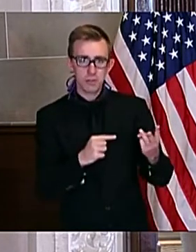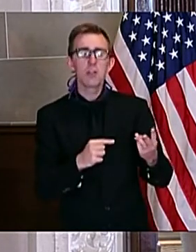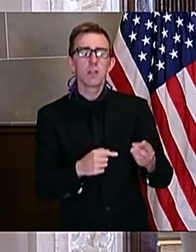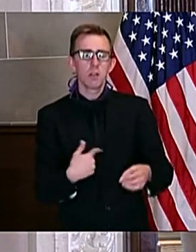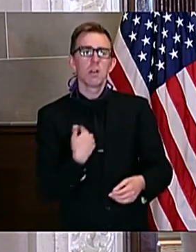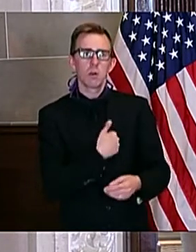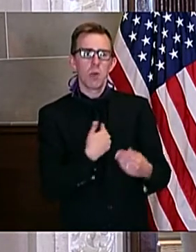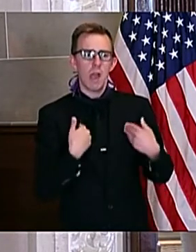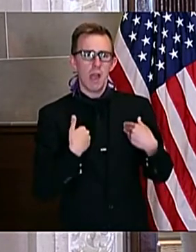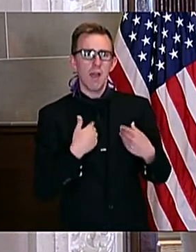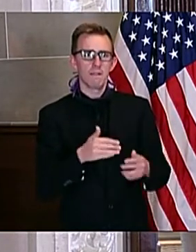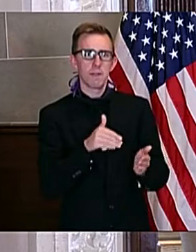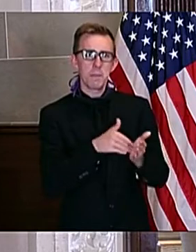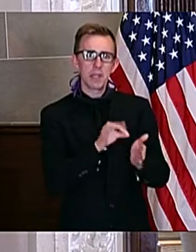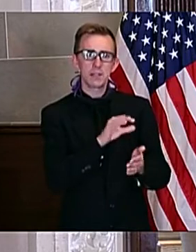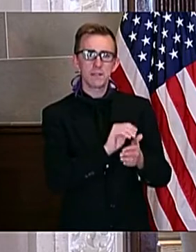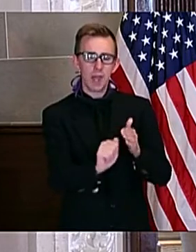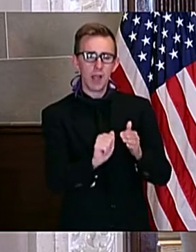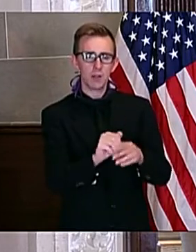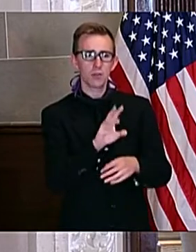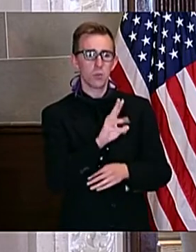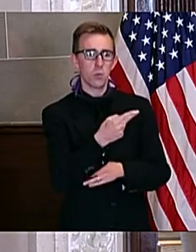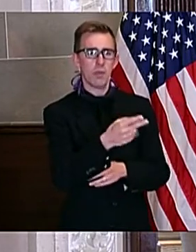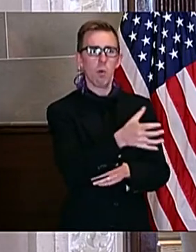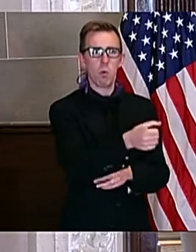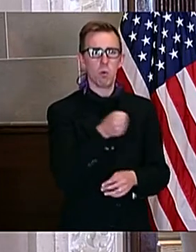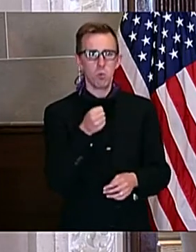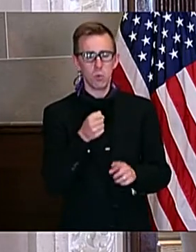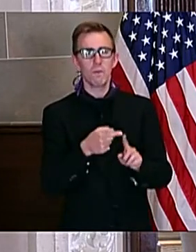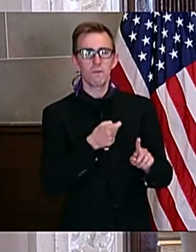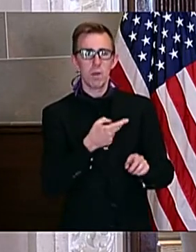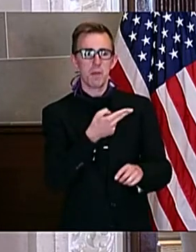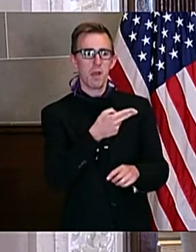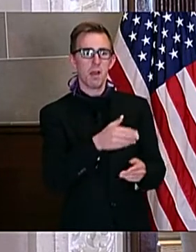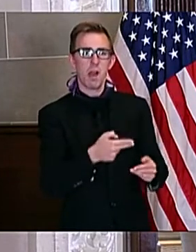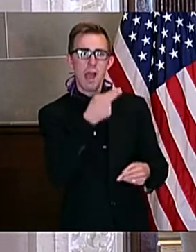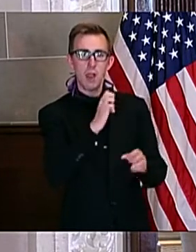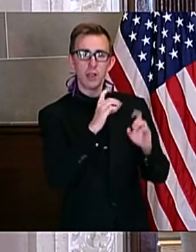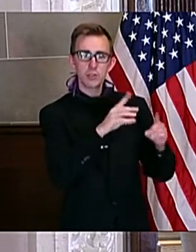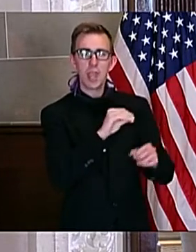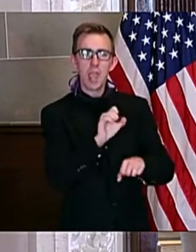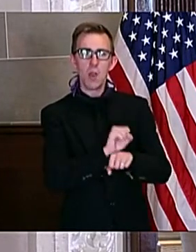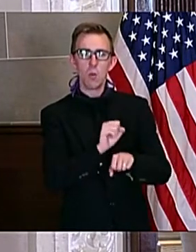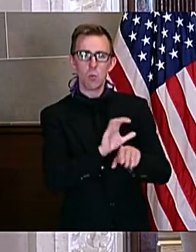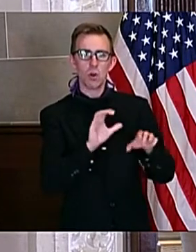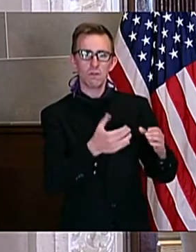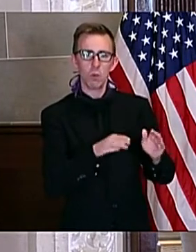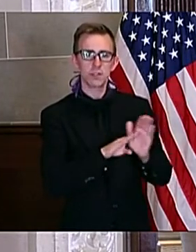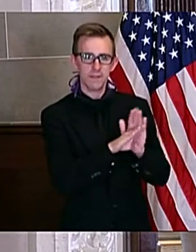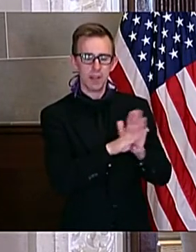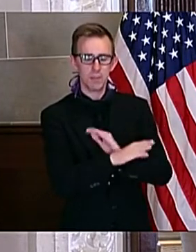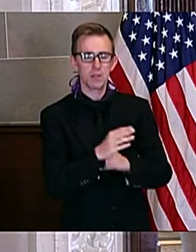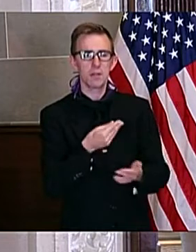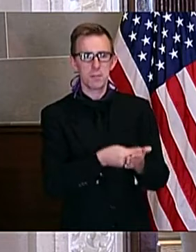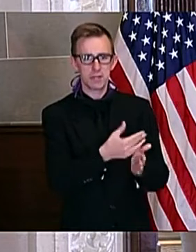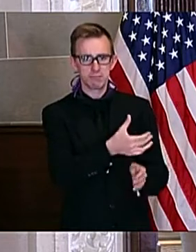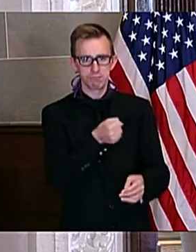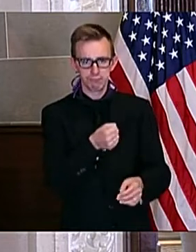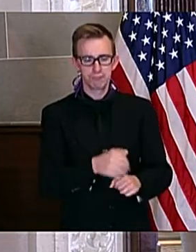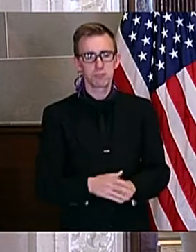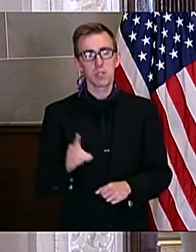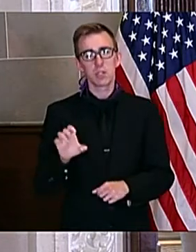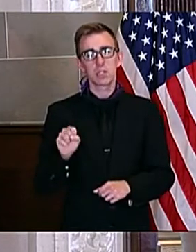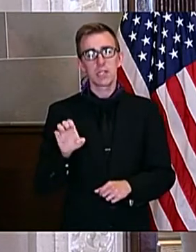general revenue will be withheld from the Department of Higher Education and Workforce Development. For DESE,